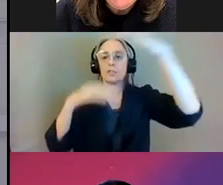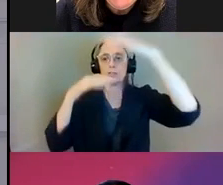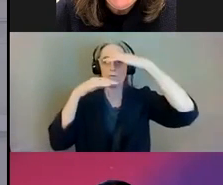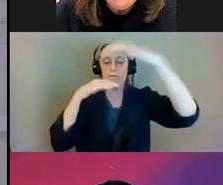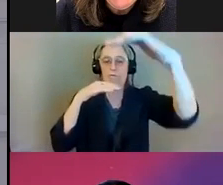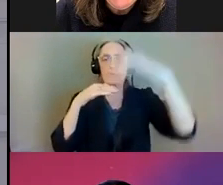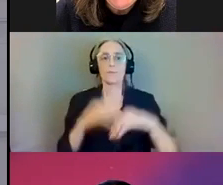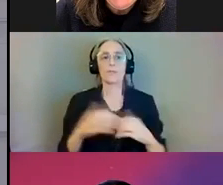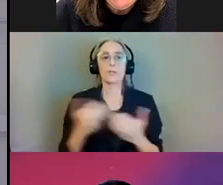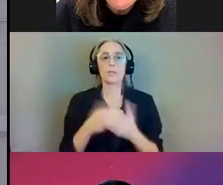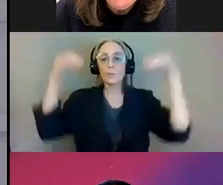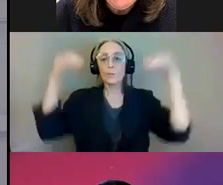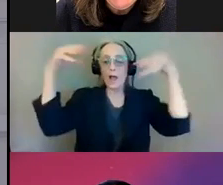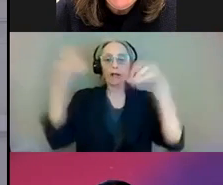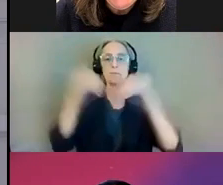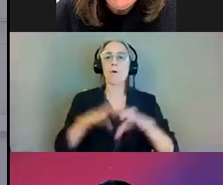open to the street.